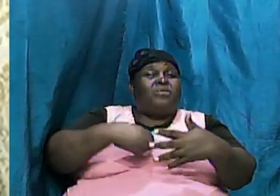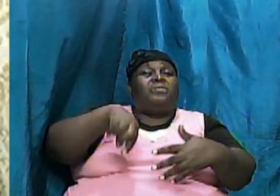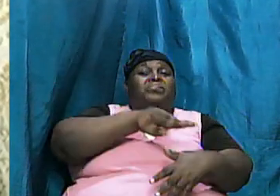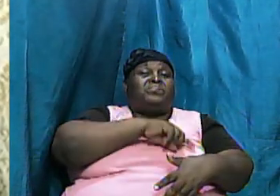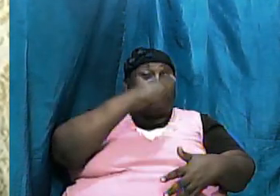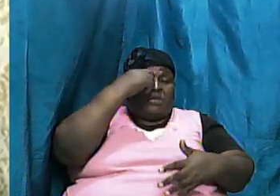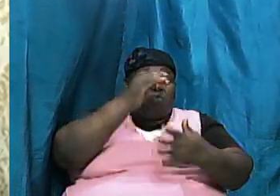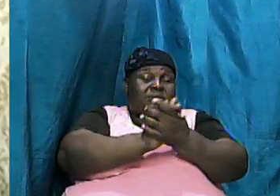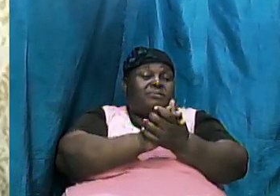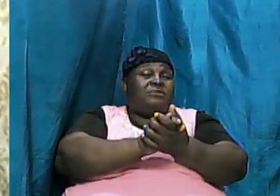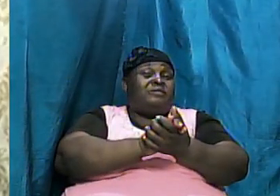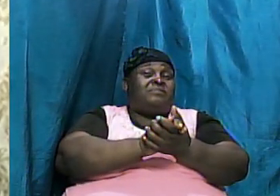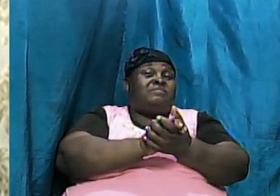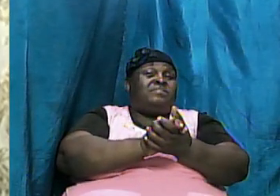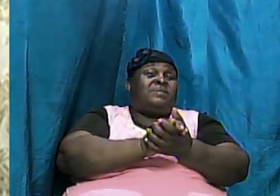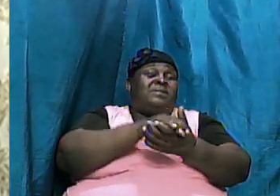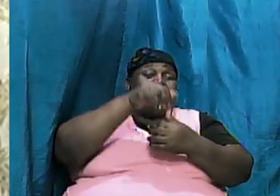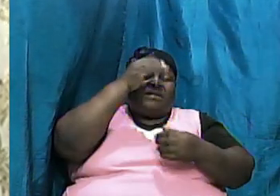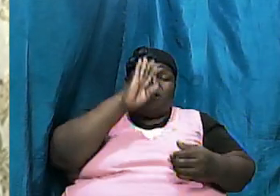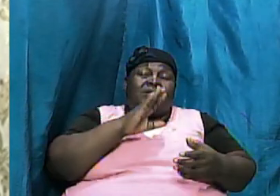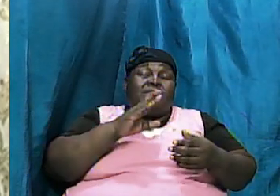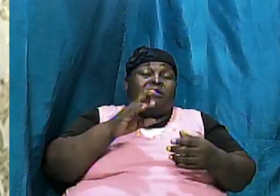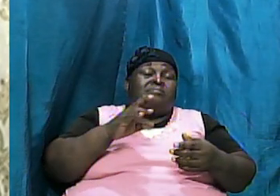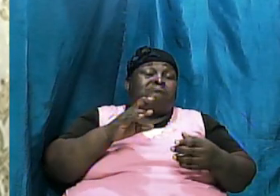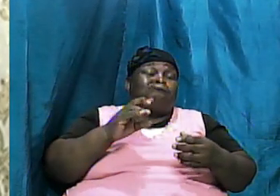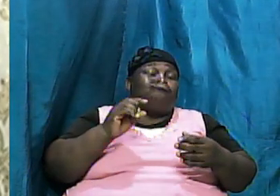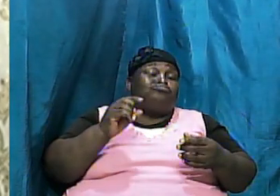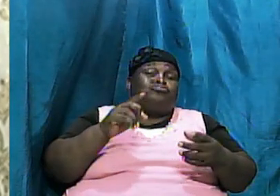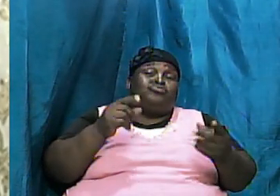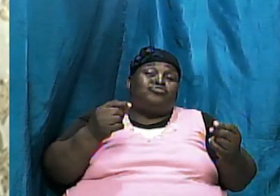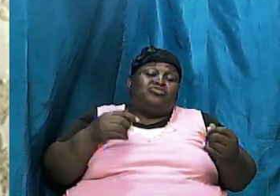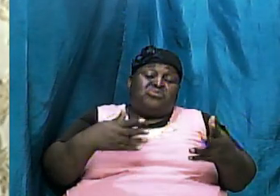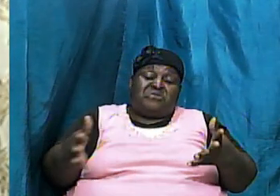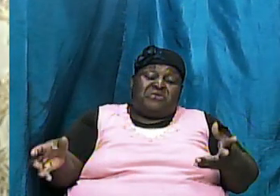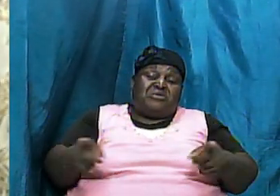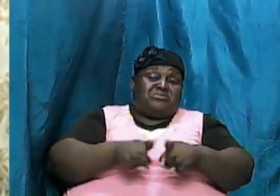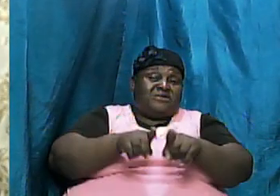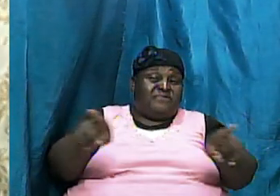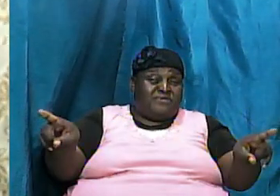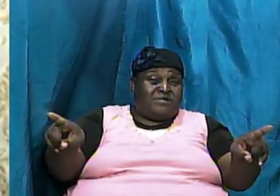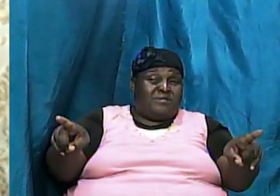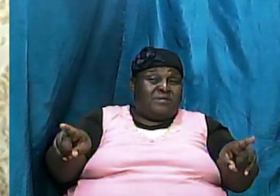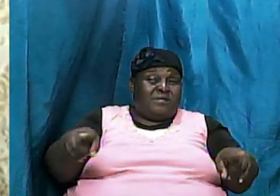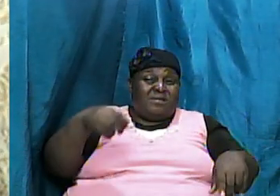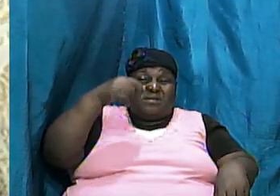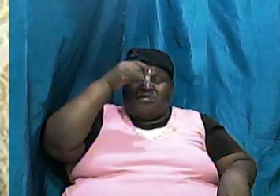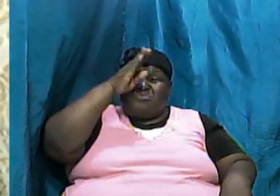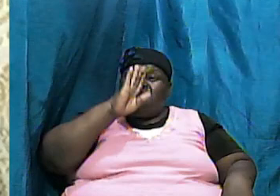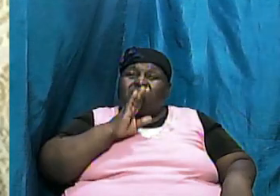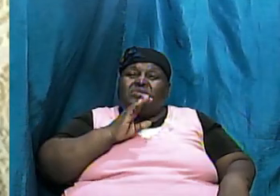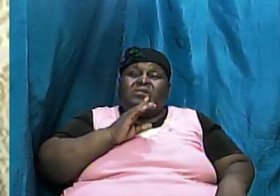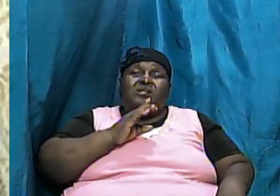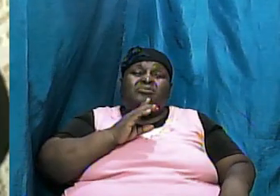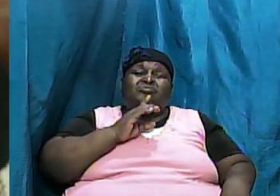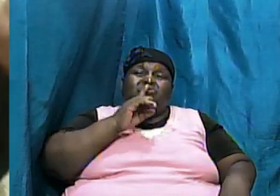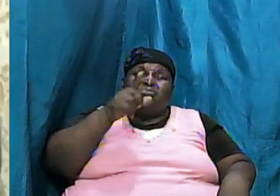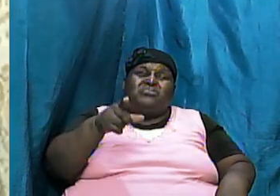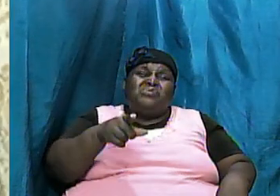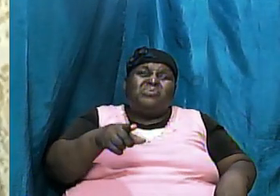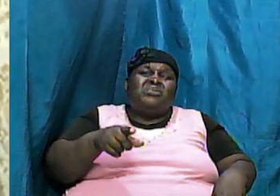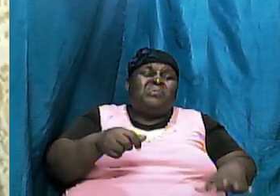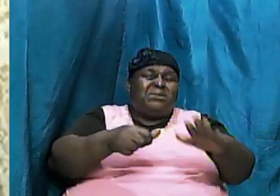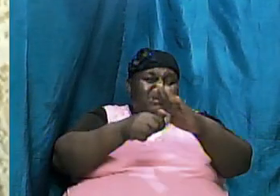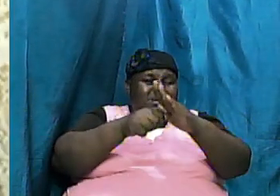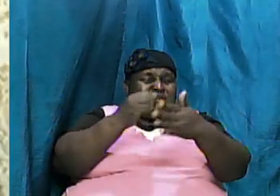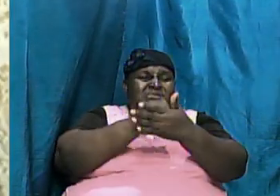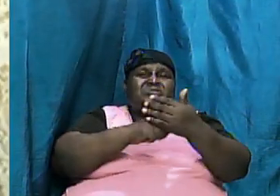believe he would have done things differently but he purposefully hid some things